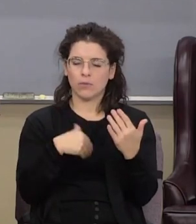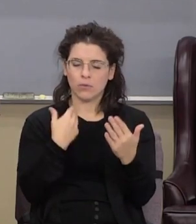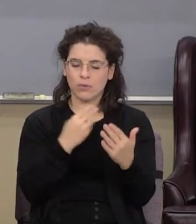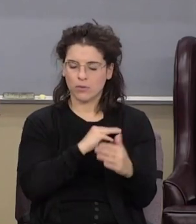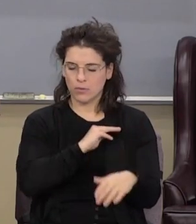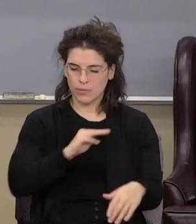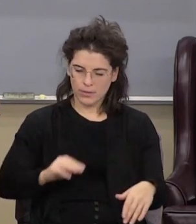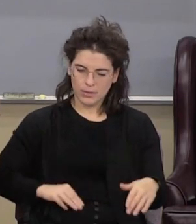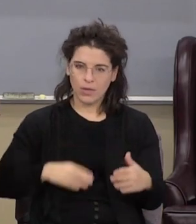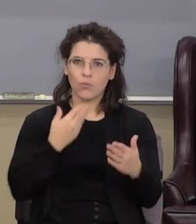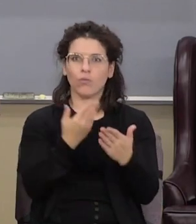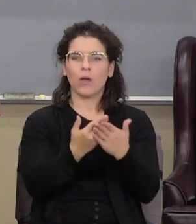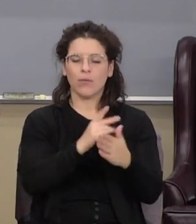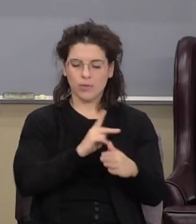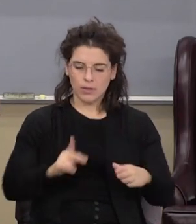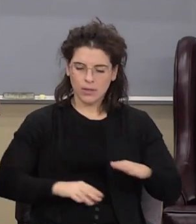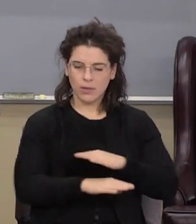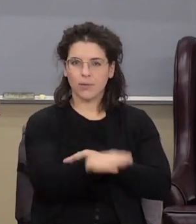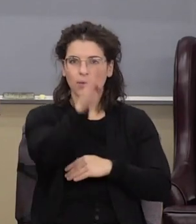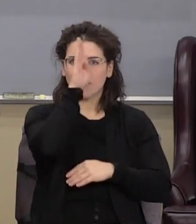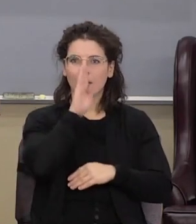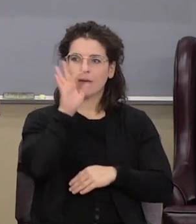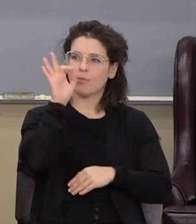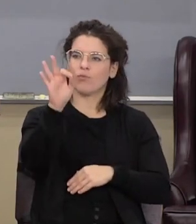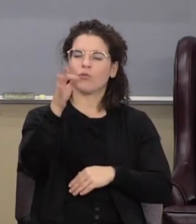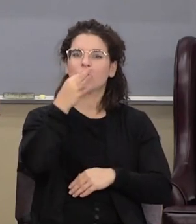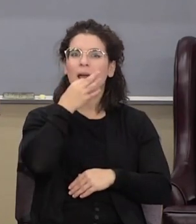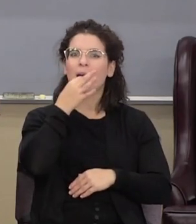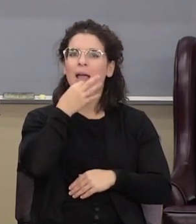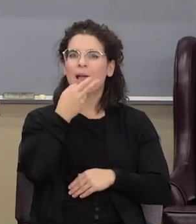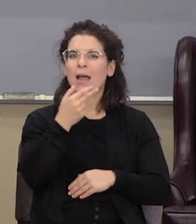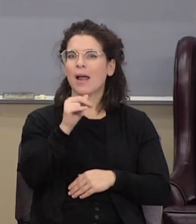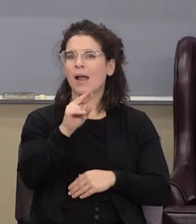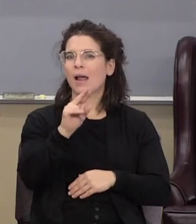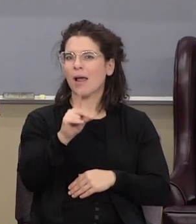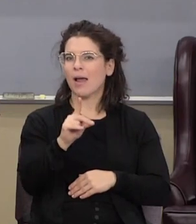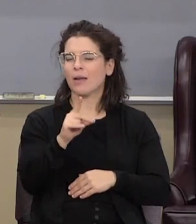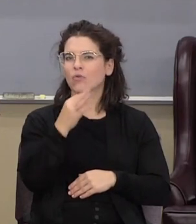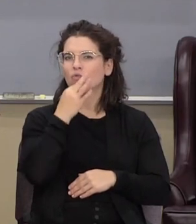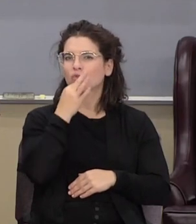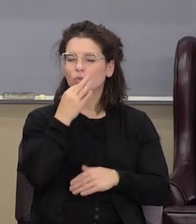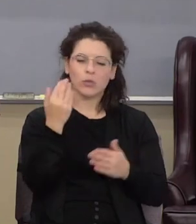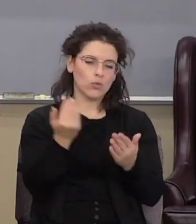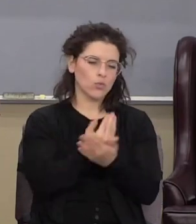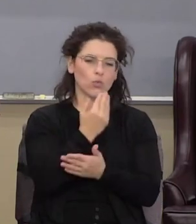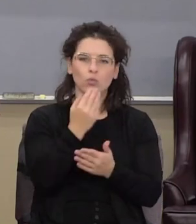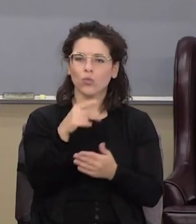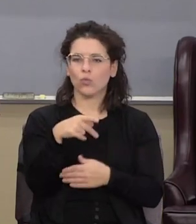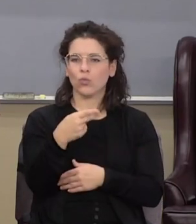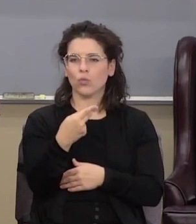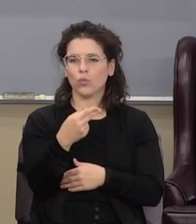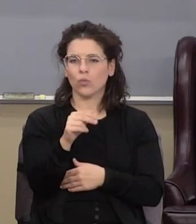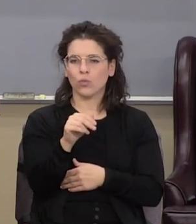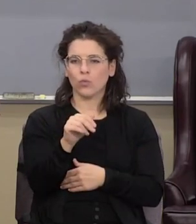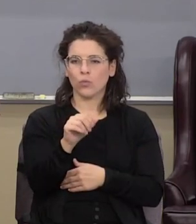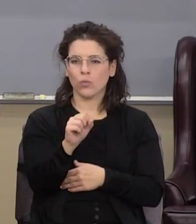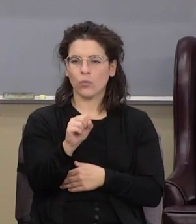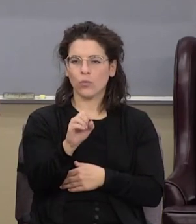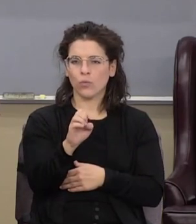God is going to be preached as at hand. Now the idea of preaching it at hand that's a new phase. Come with me